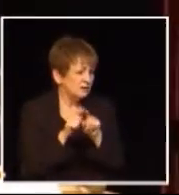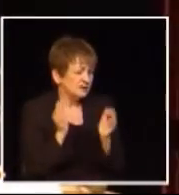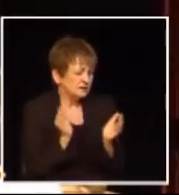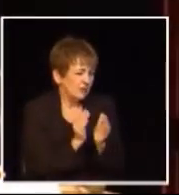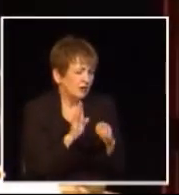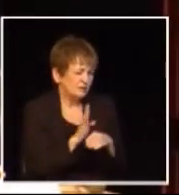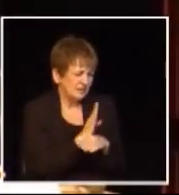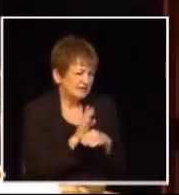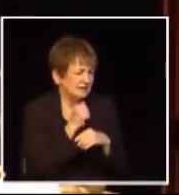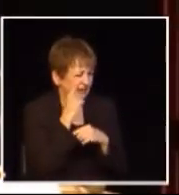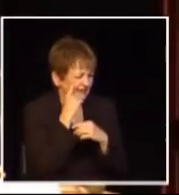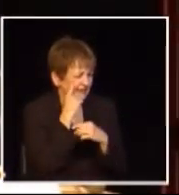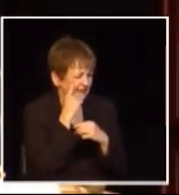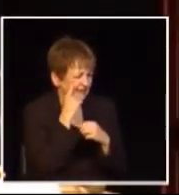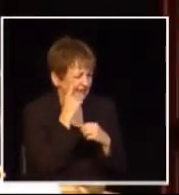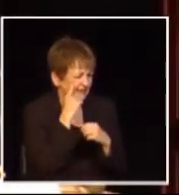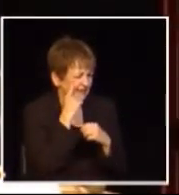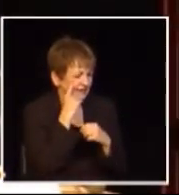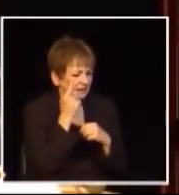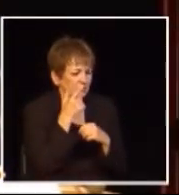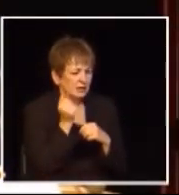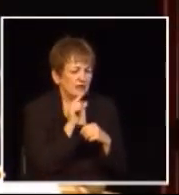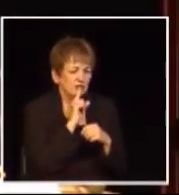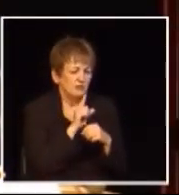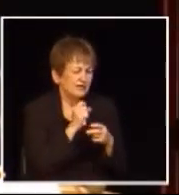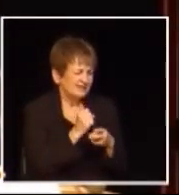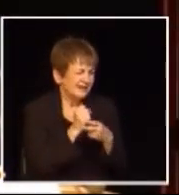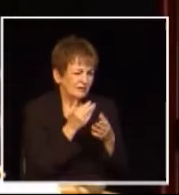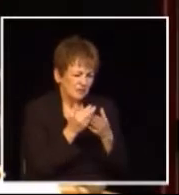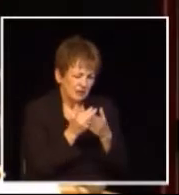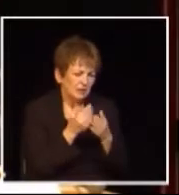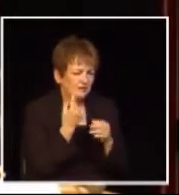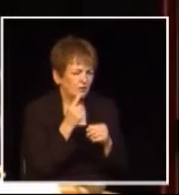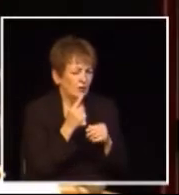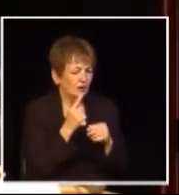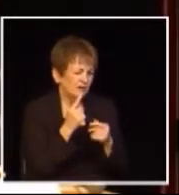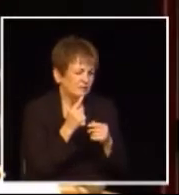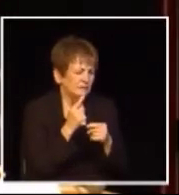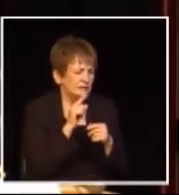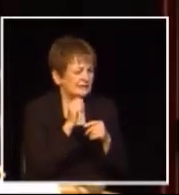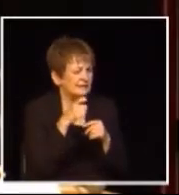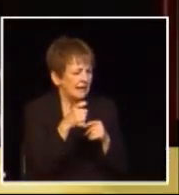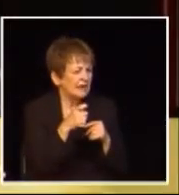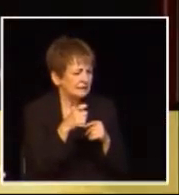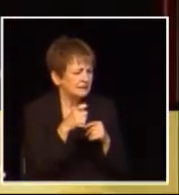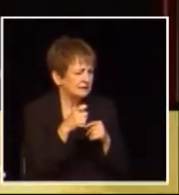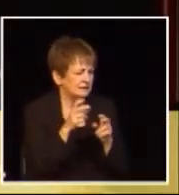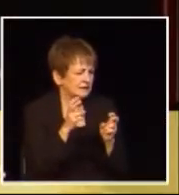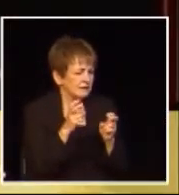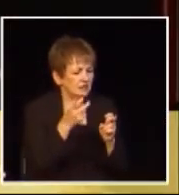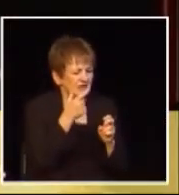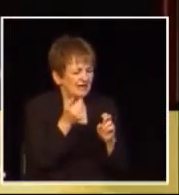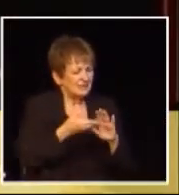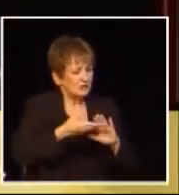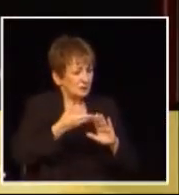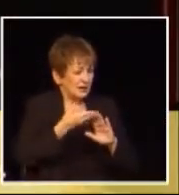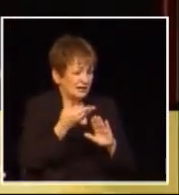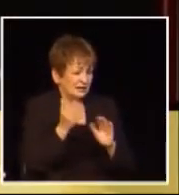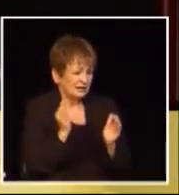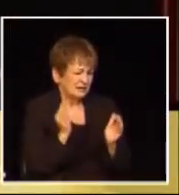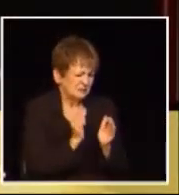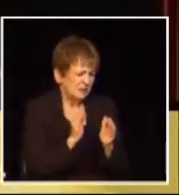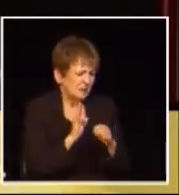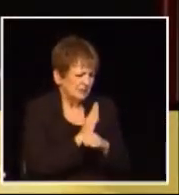business instead of filing two different types of tax returns at a fairly significant cost and you know running a small business it was quite